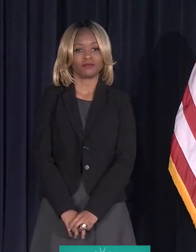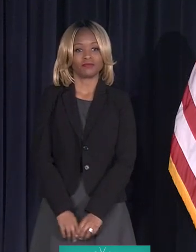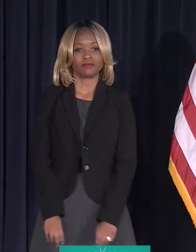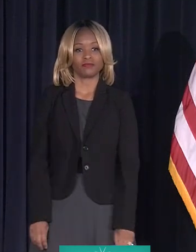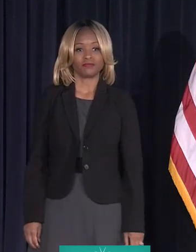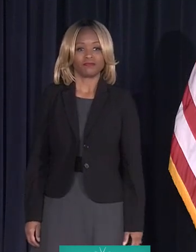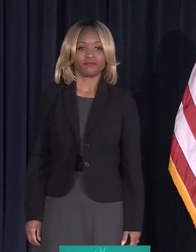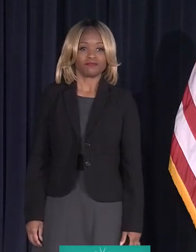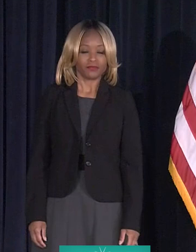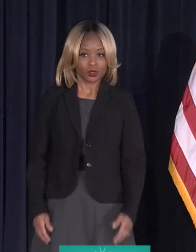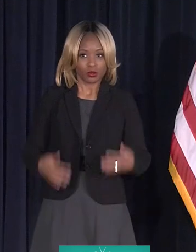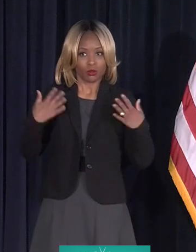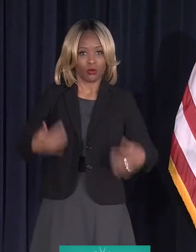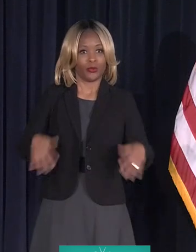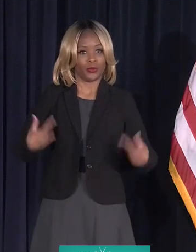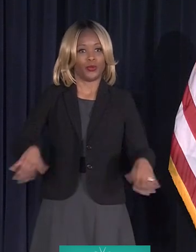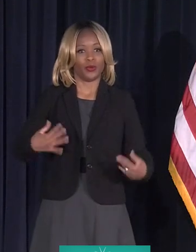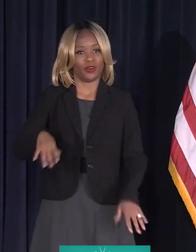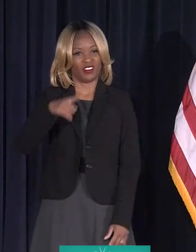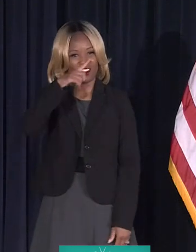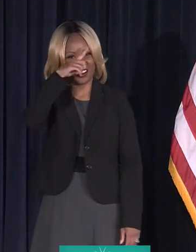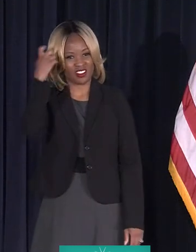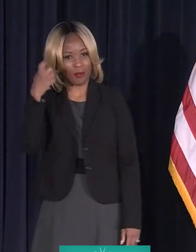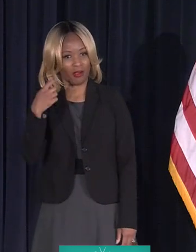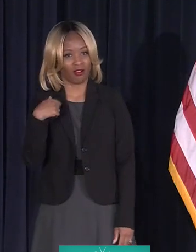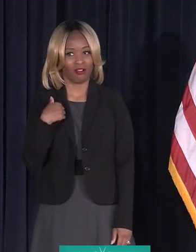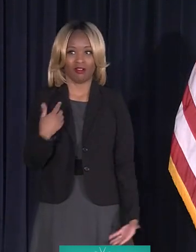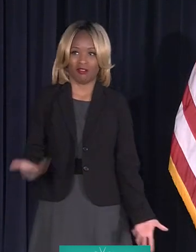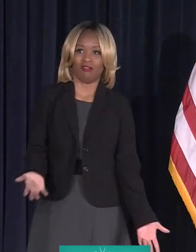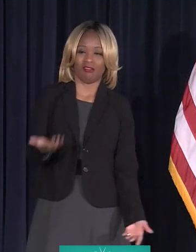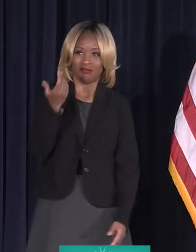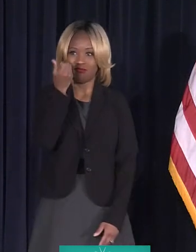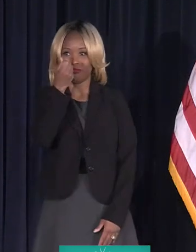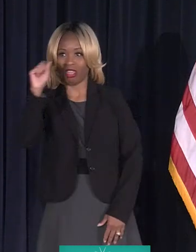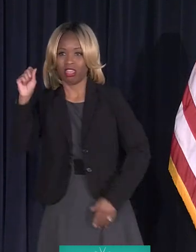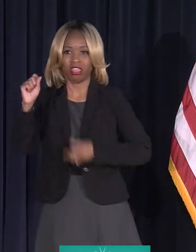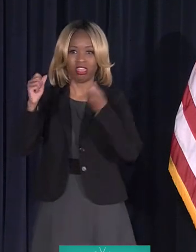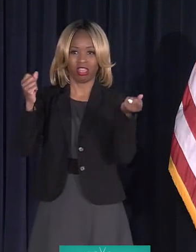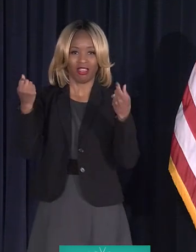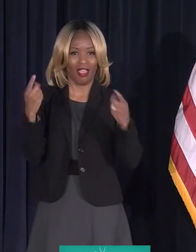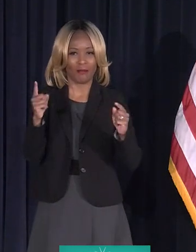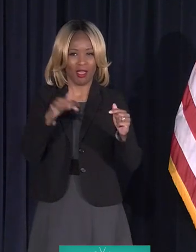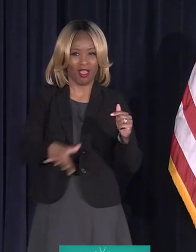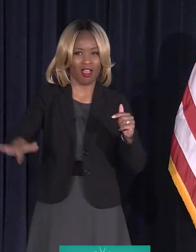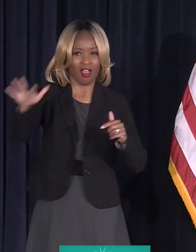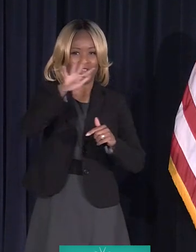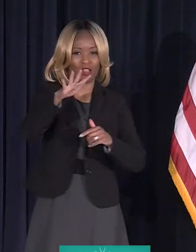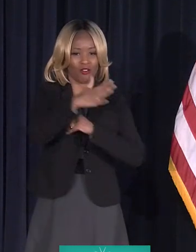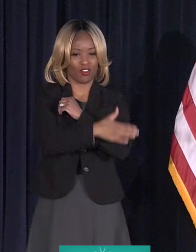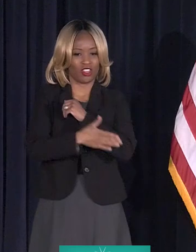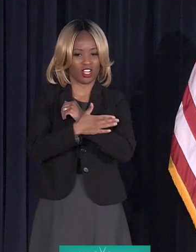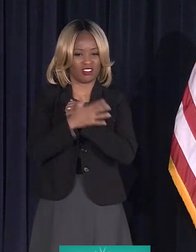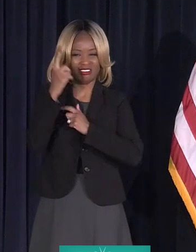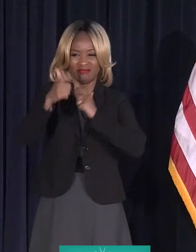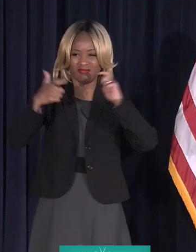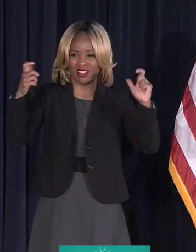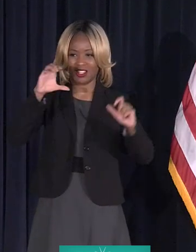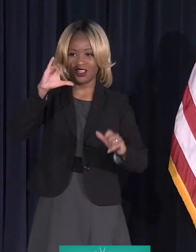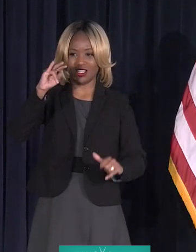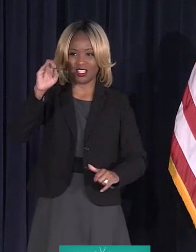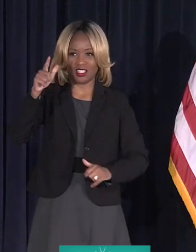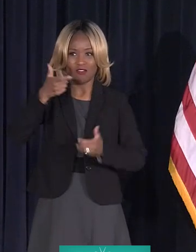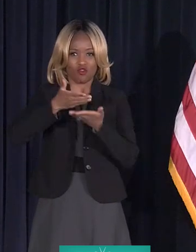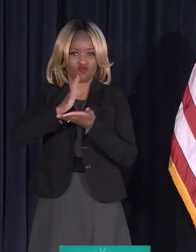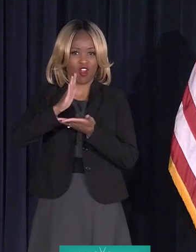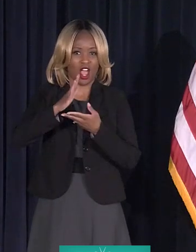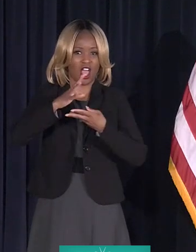What a summer. Protests sparked across the country. The largest civil rights demonstration to date.